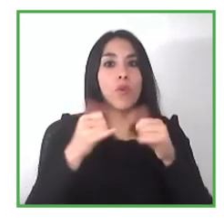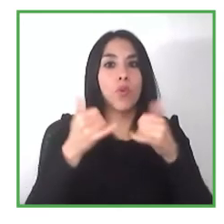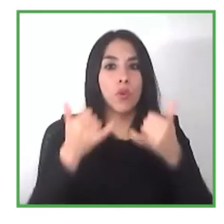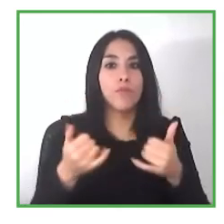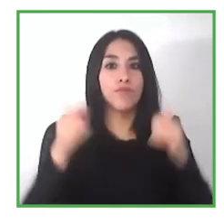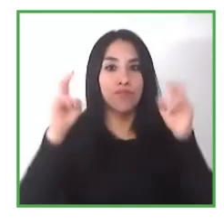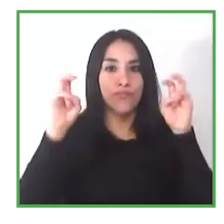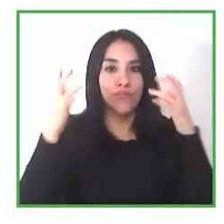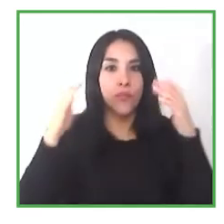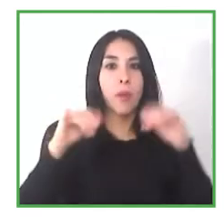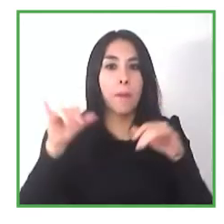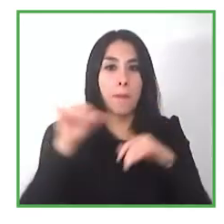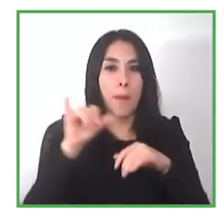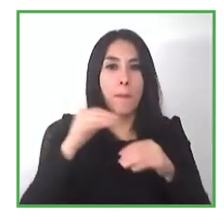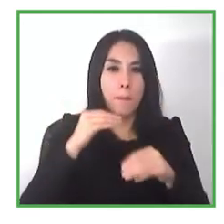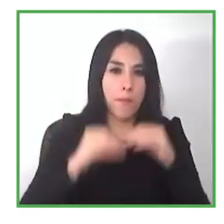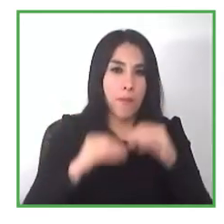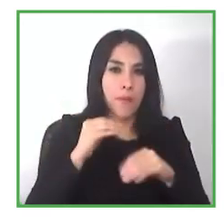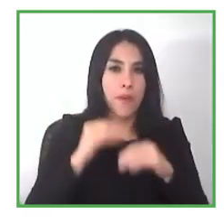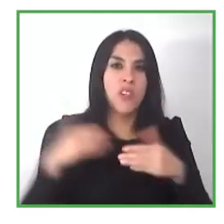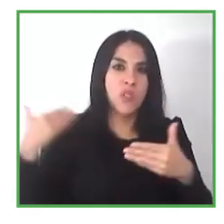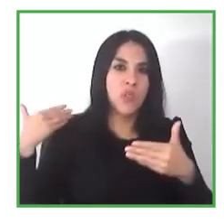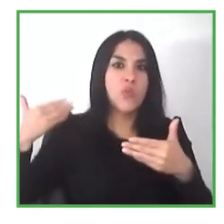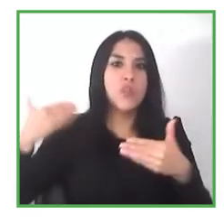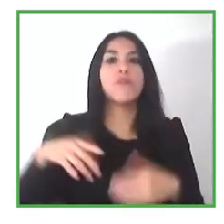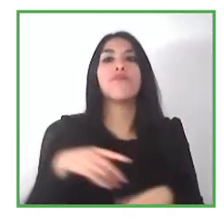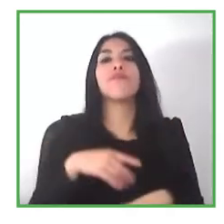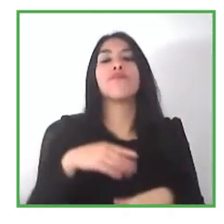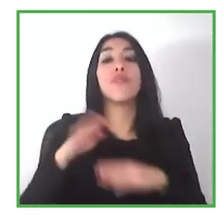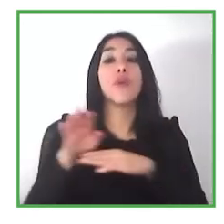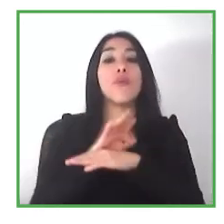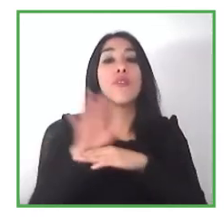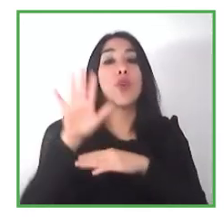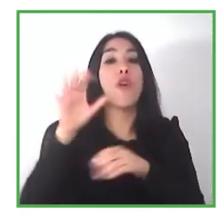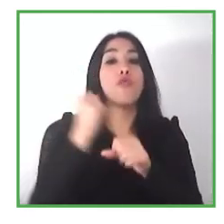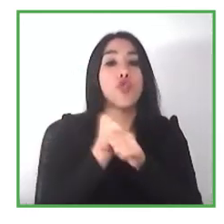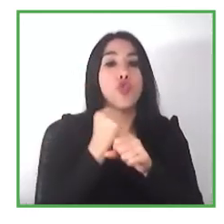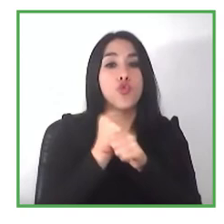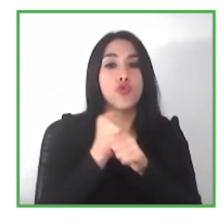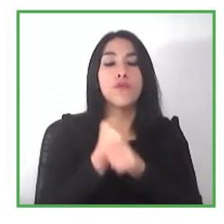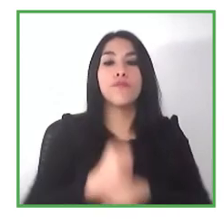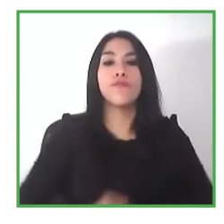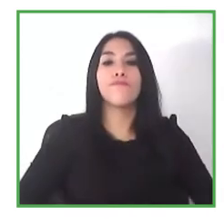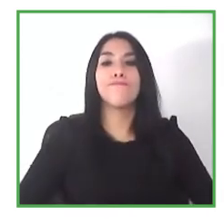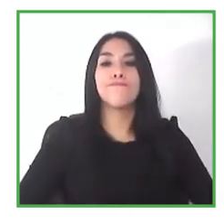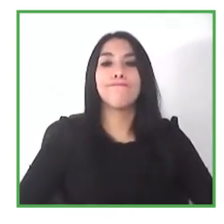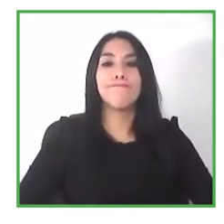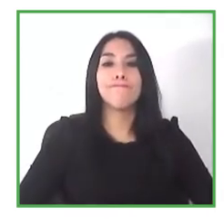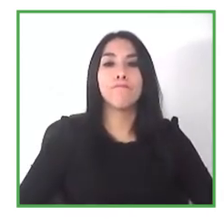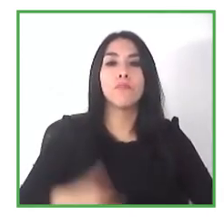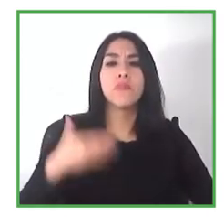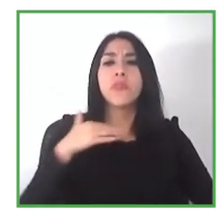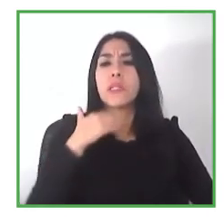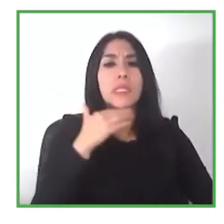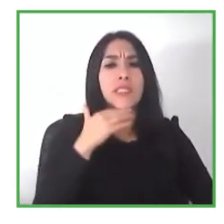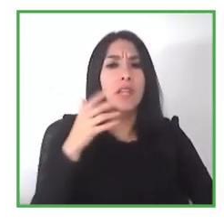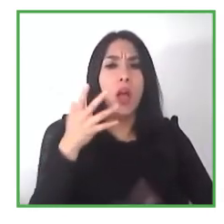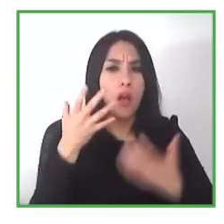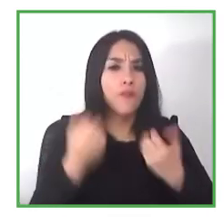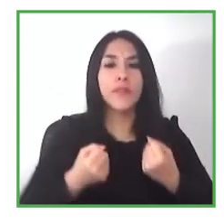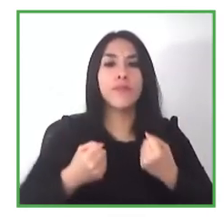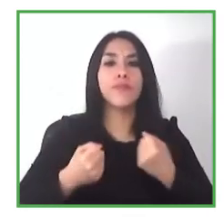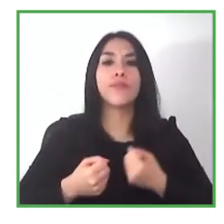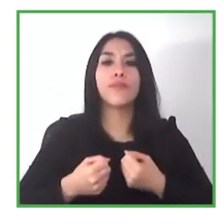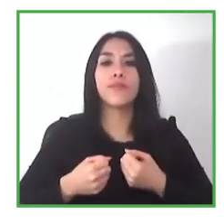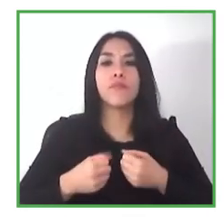doesn't matter whether there's a recession or a pandemic and there's definitely a fear with employers first of all they're not quite sure what